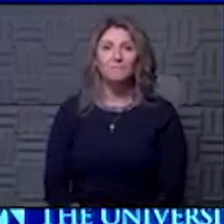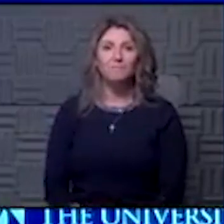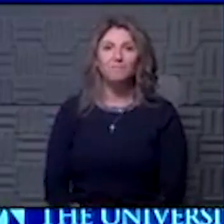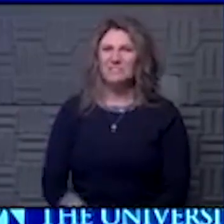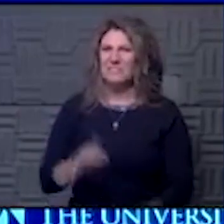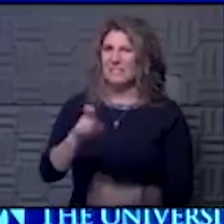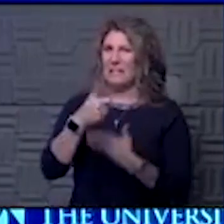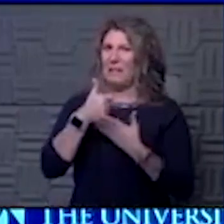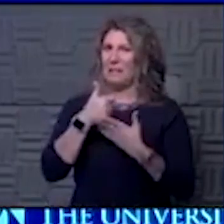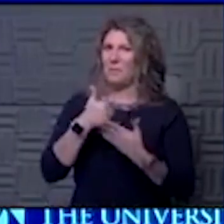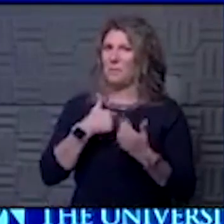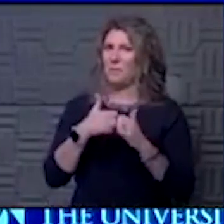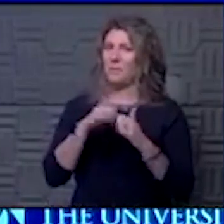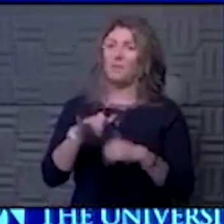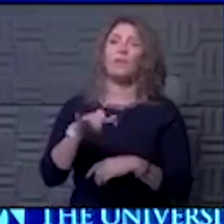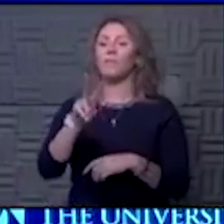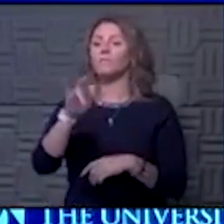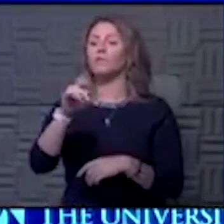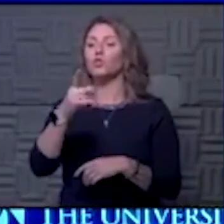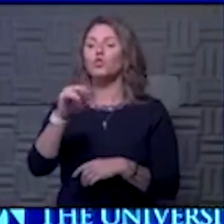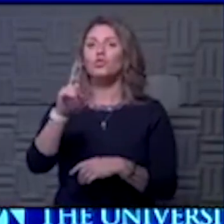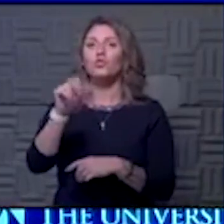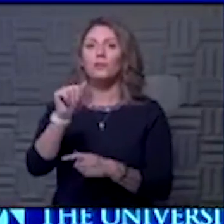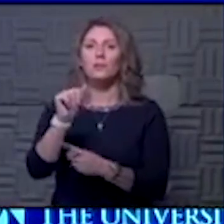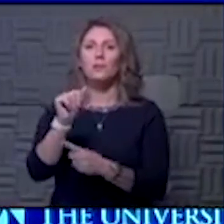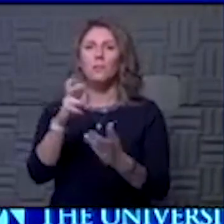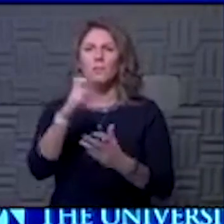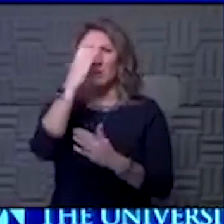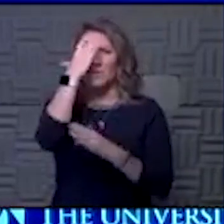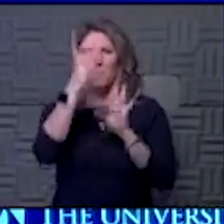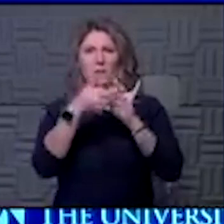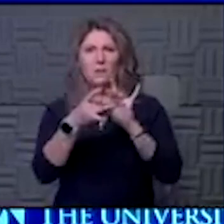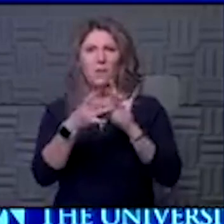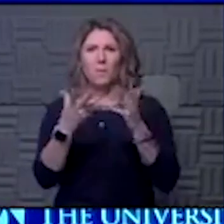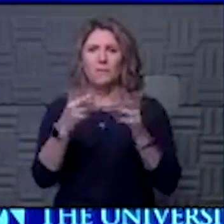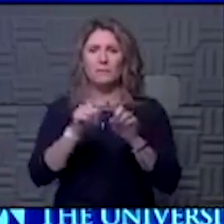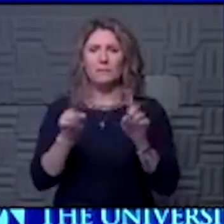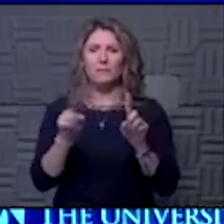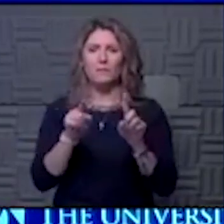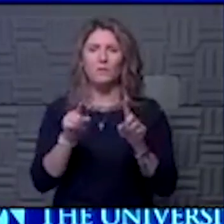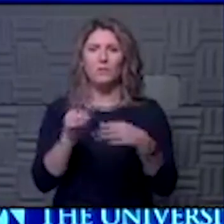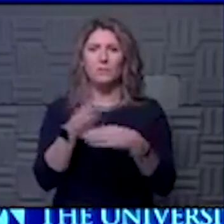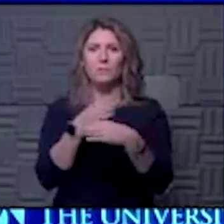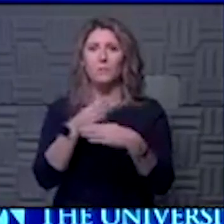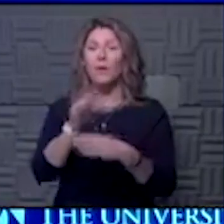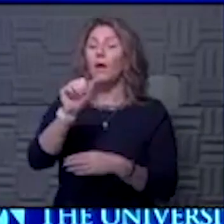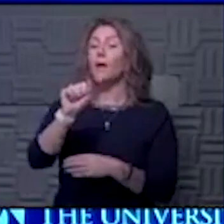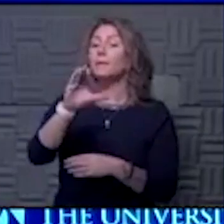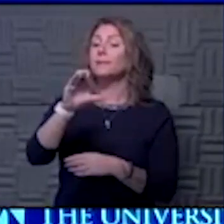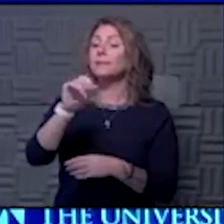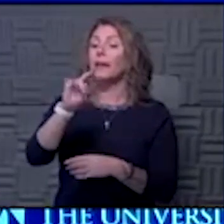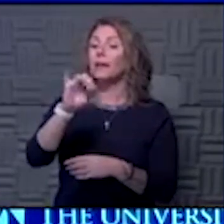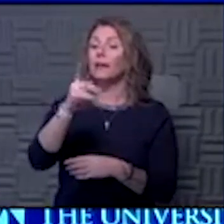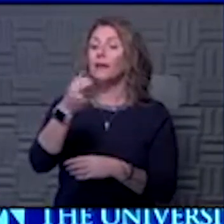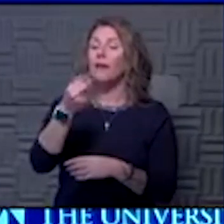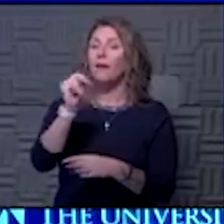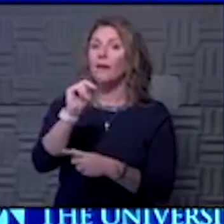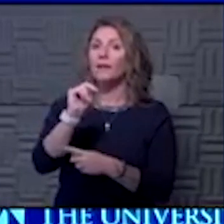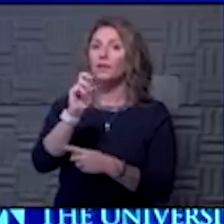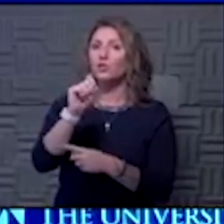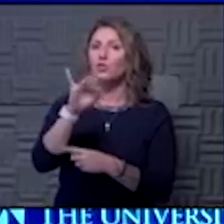So you're going to help me with this one. But Virginia wants to know, along that line, what is the difference between a cytokine storm and a